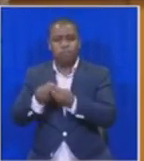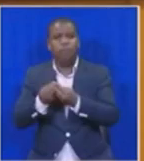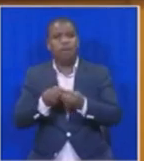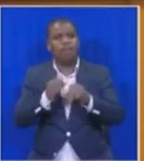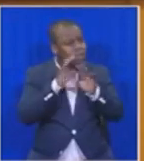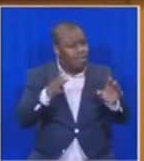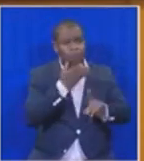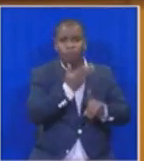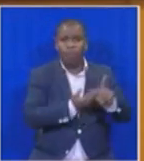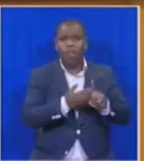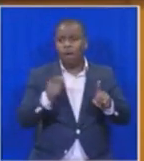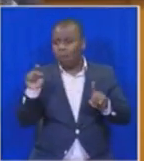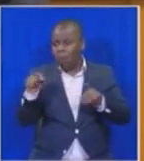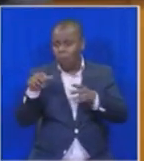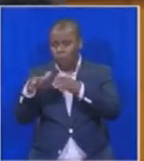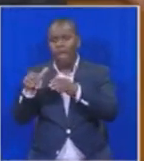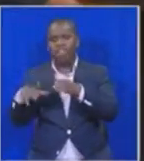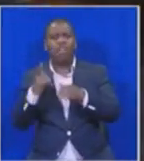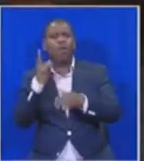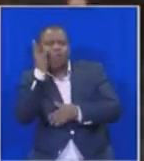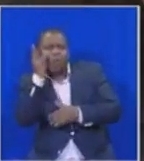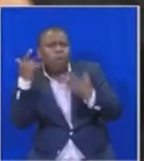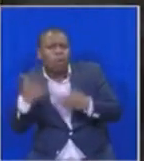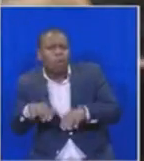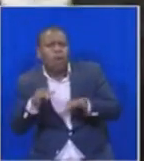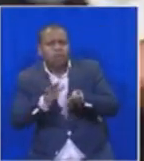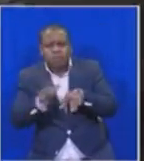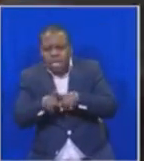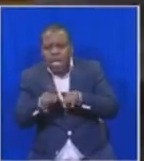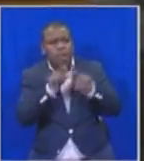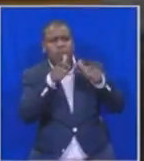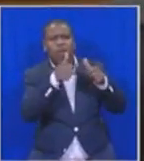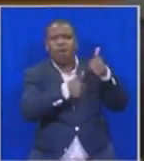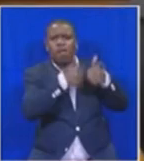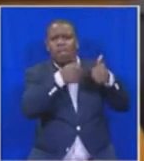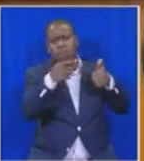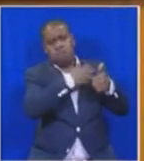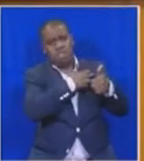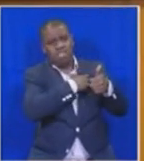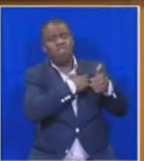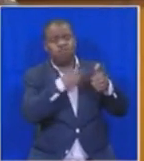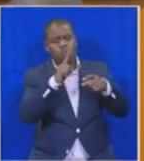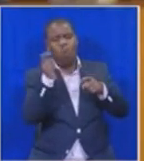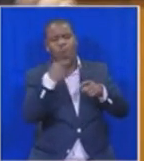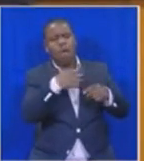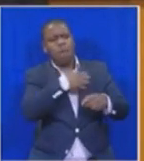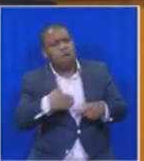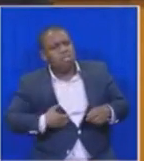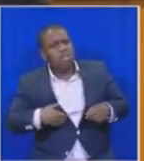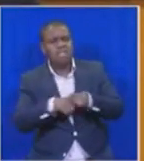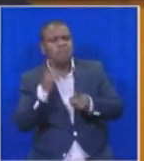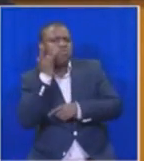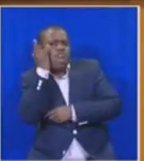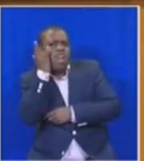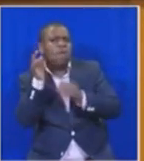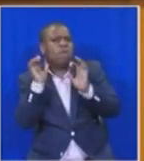He's an embarrassment to the president. He's an embarrassment to cabinet. He's an embarrassment to parliament. And he's an embarrassment